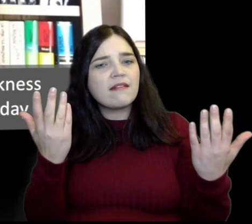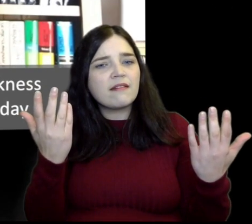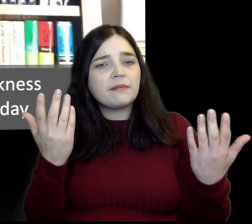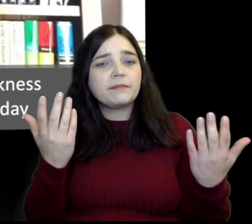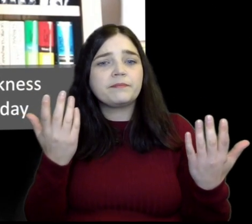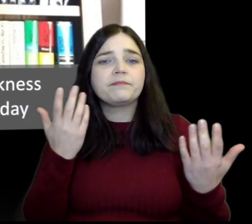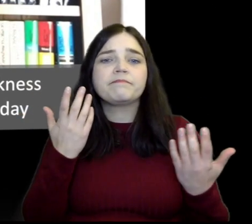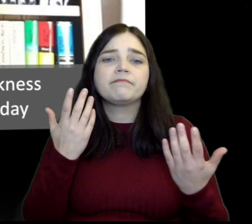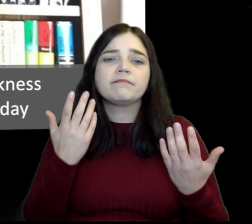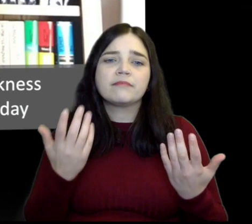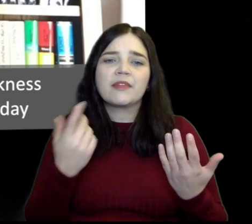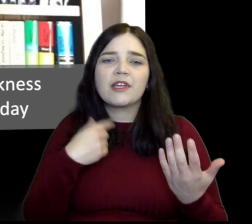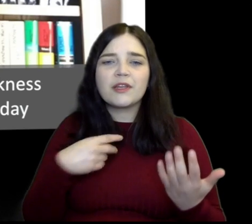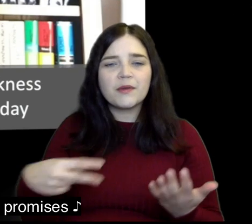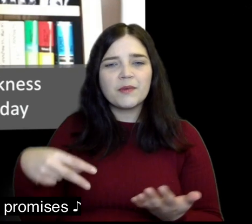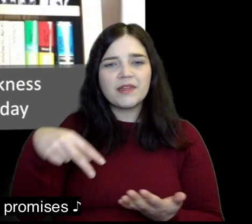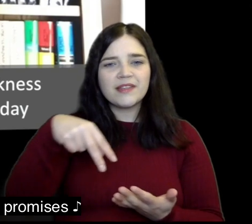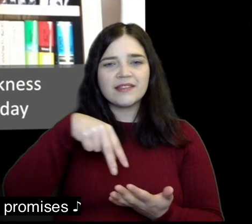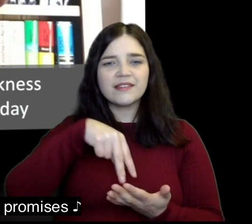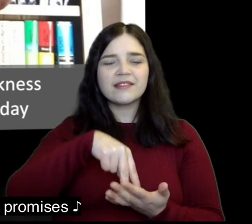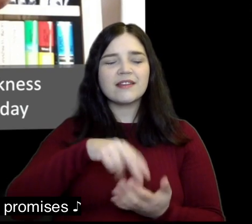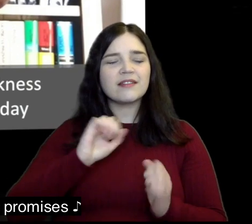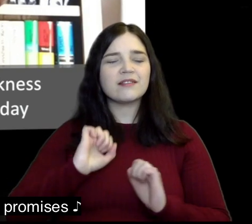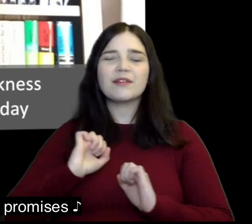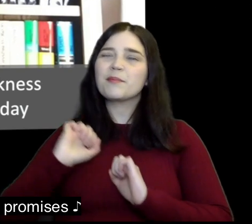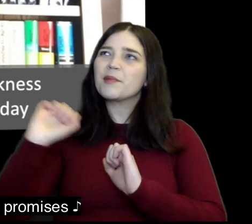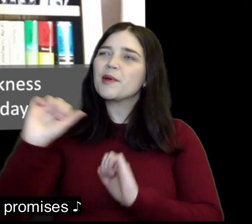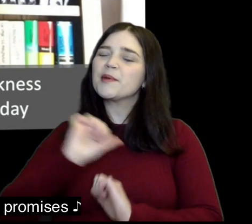destroys my day